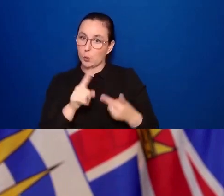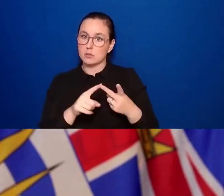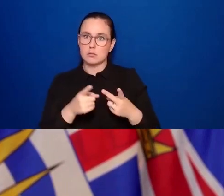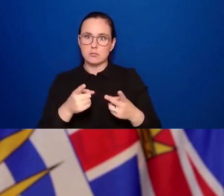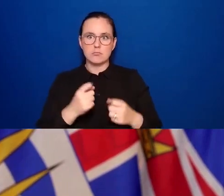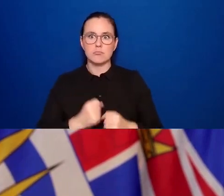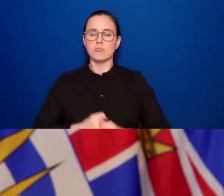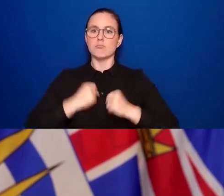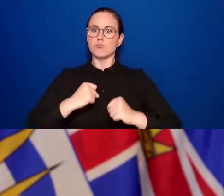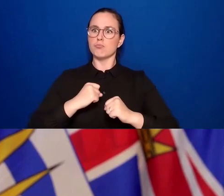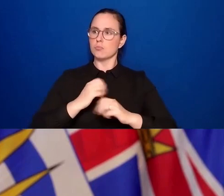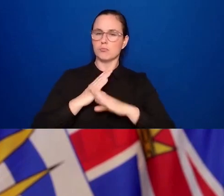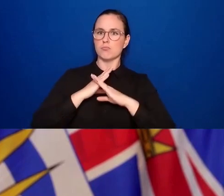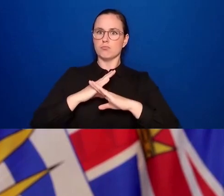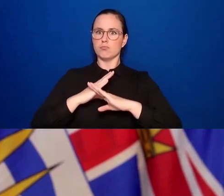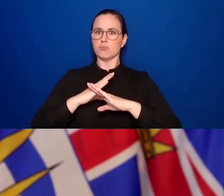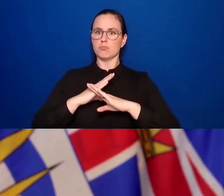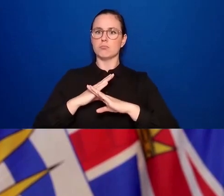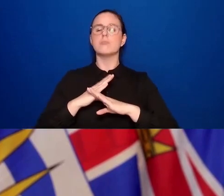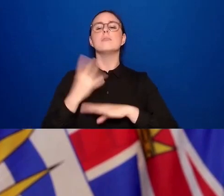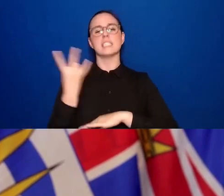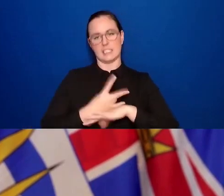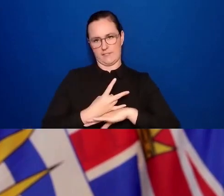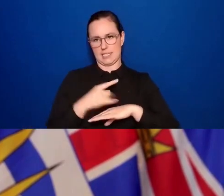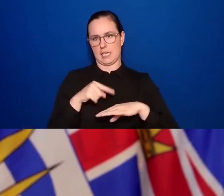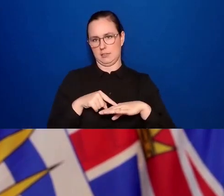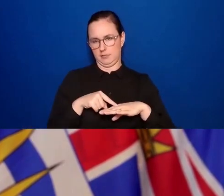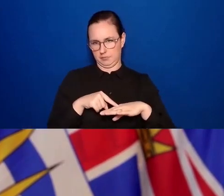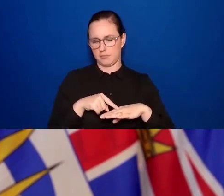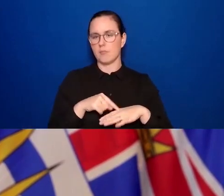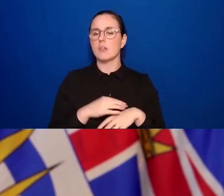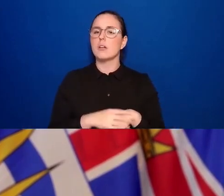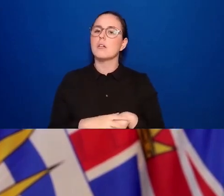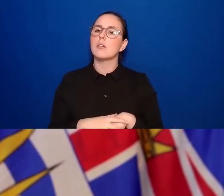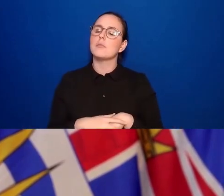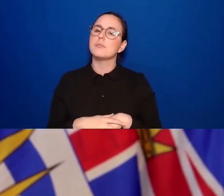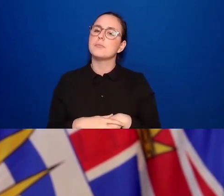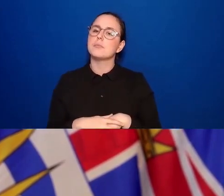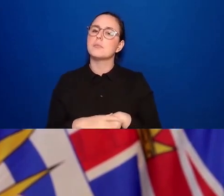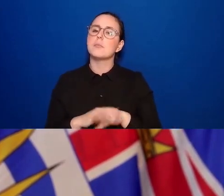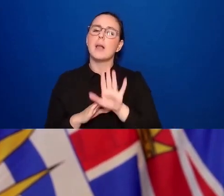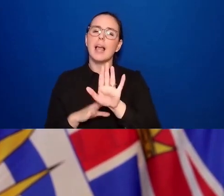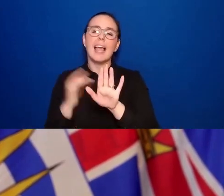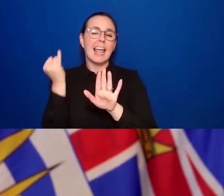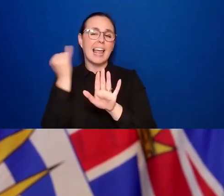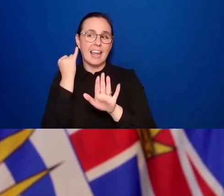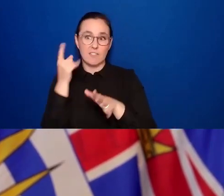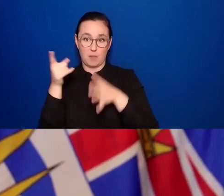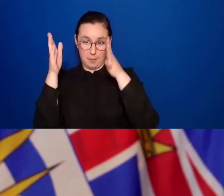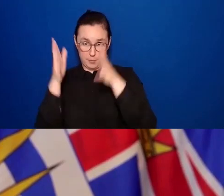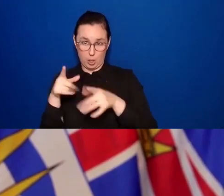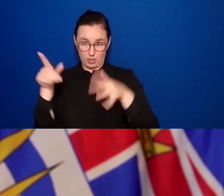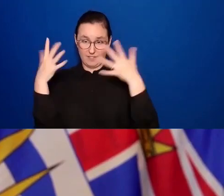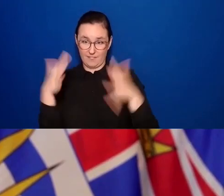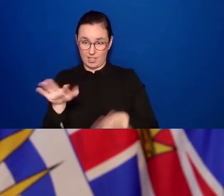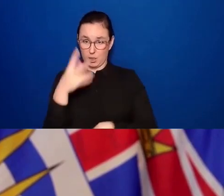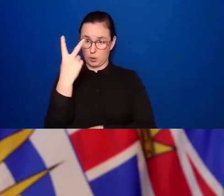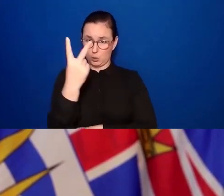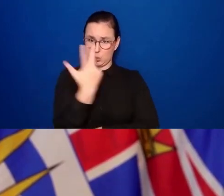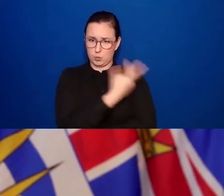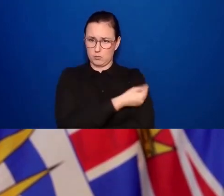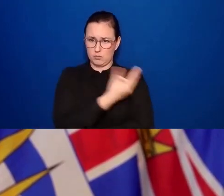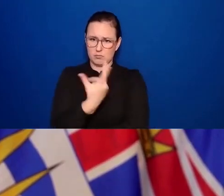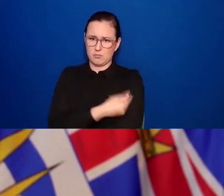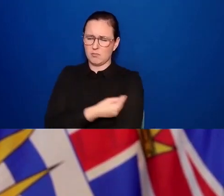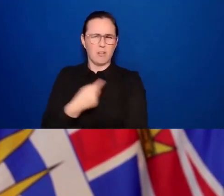speaking, we're not going to exclude somebody who's had their second dose. It just didn't make sense in a practical way for